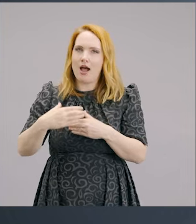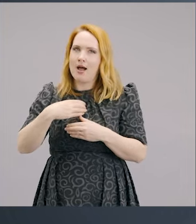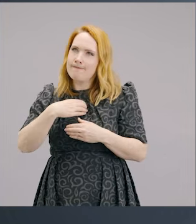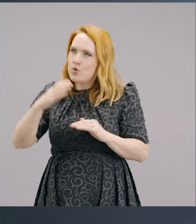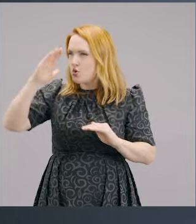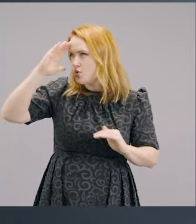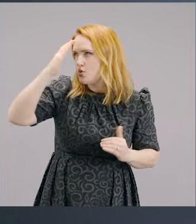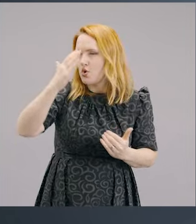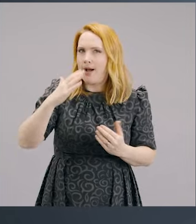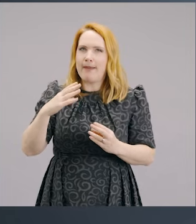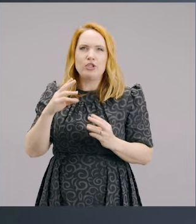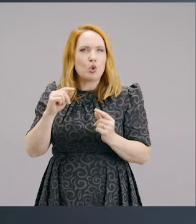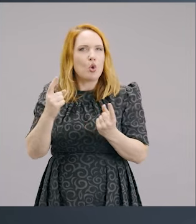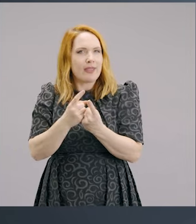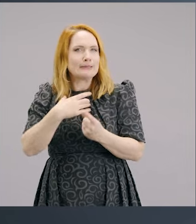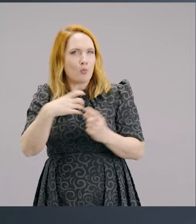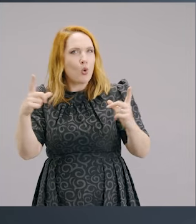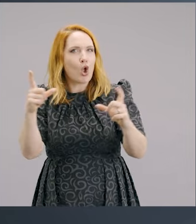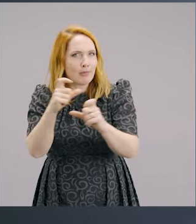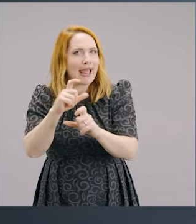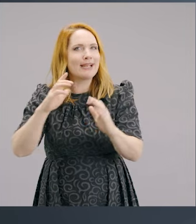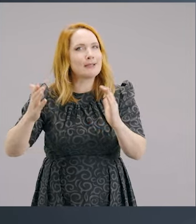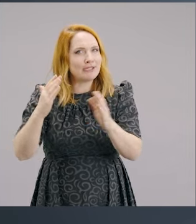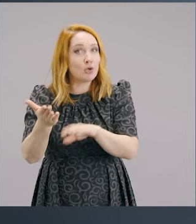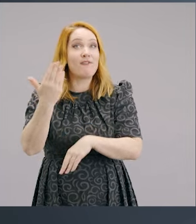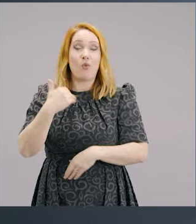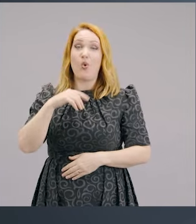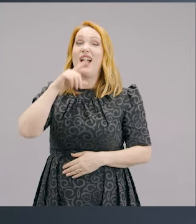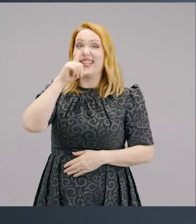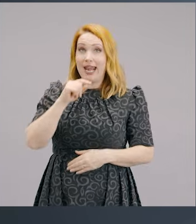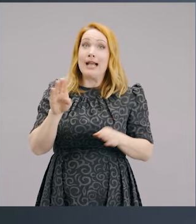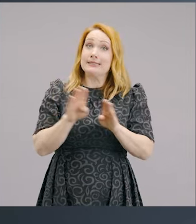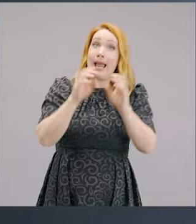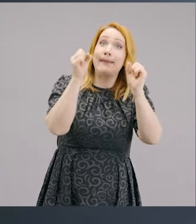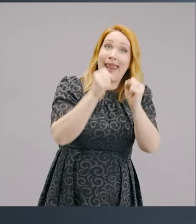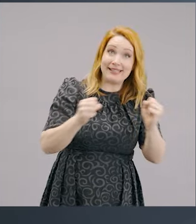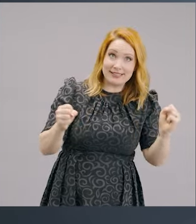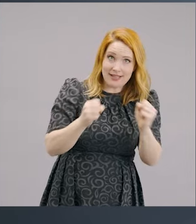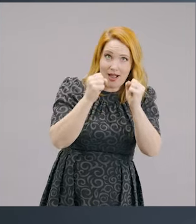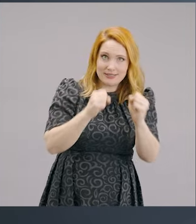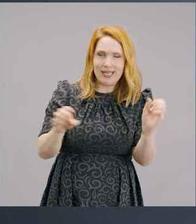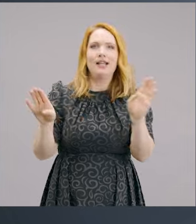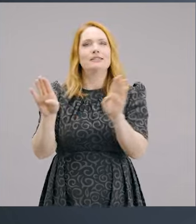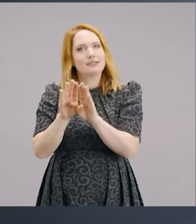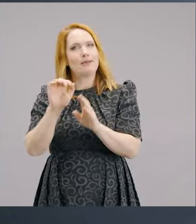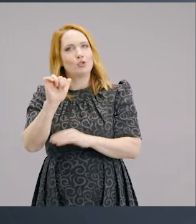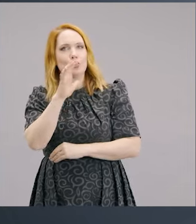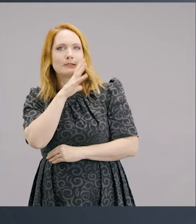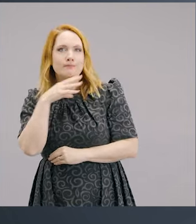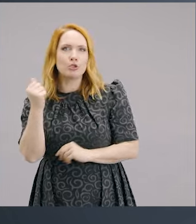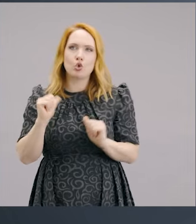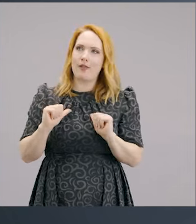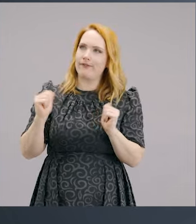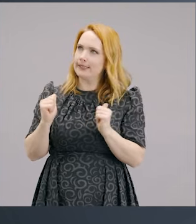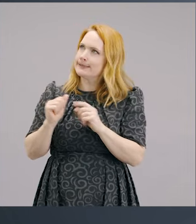may do an exercise that's a little bit more vigorous than it was before. And that's the way, hopefully, you get fit, more fit and you